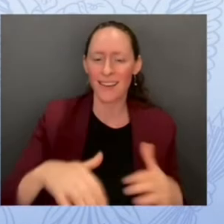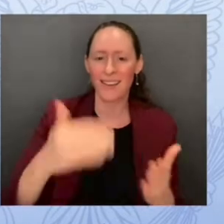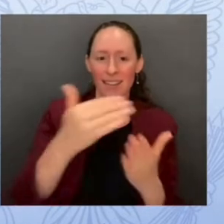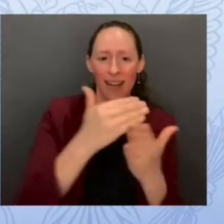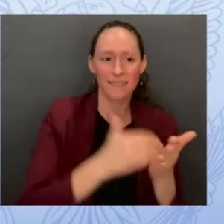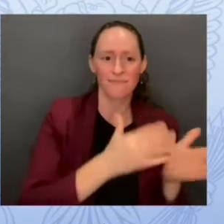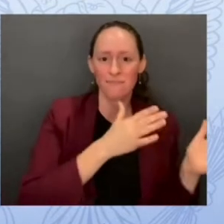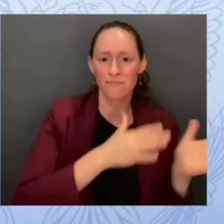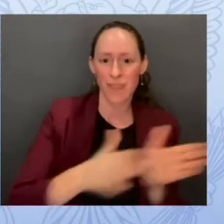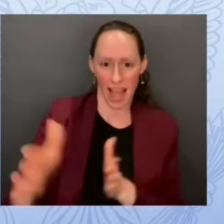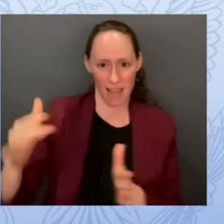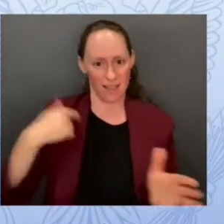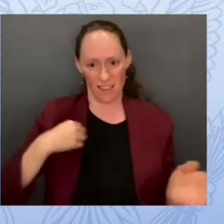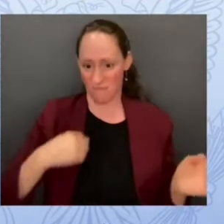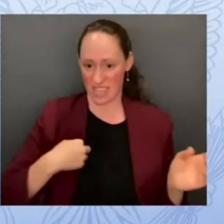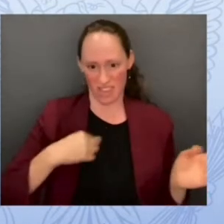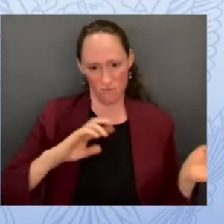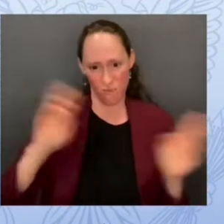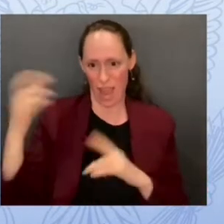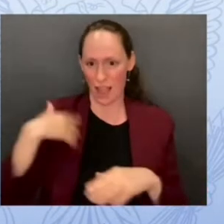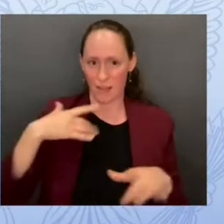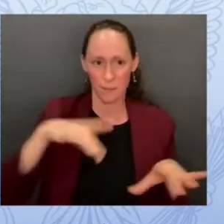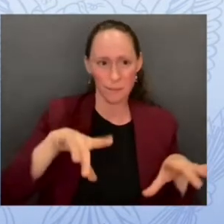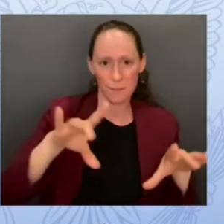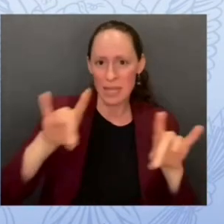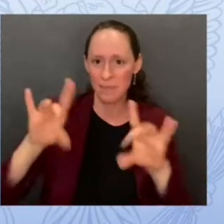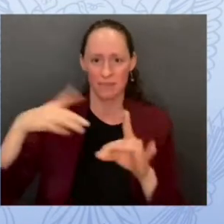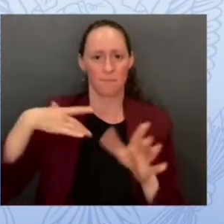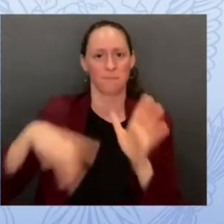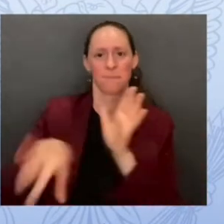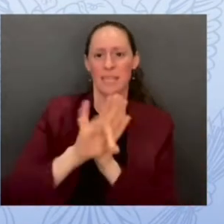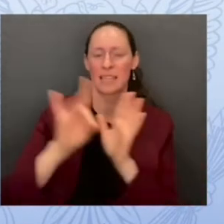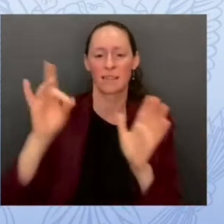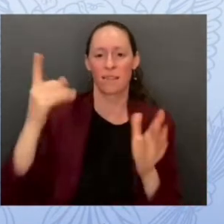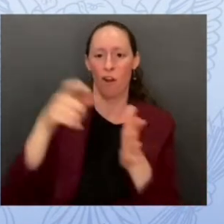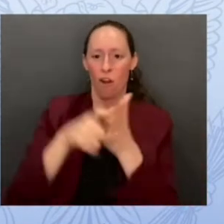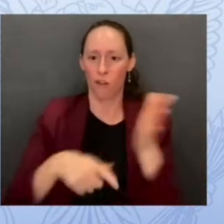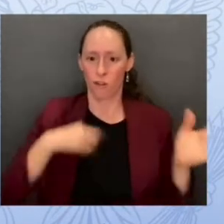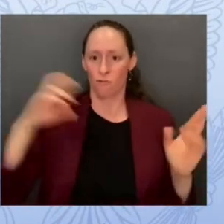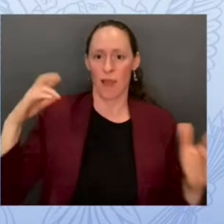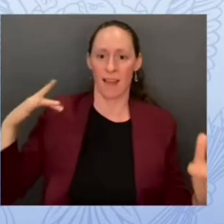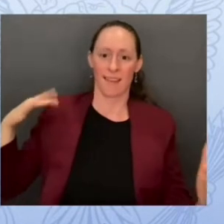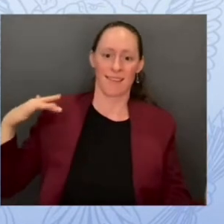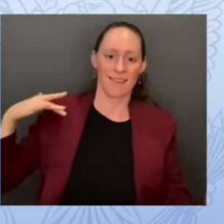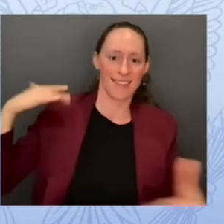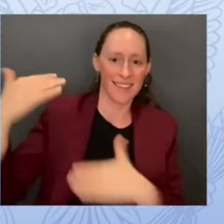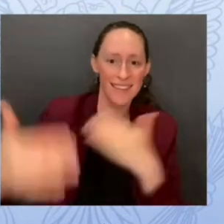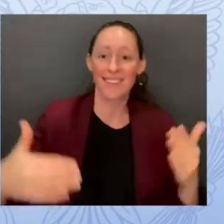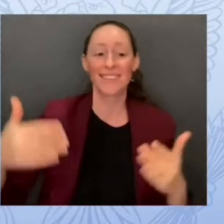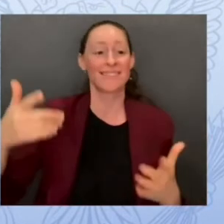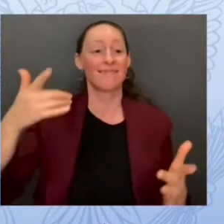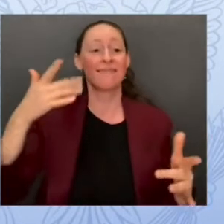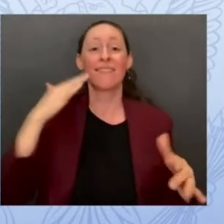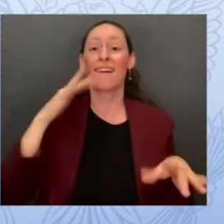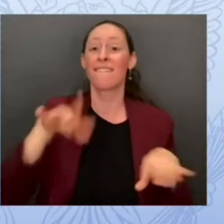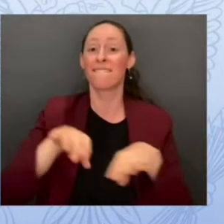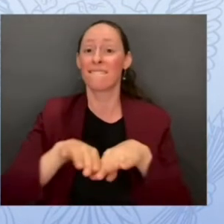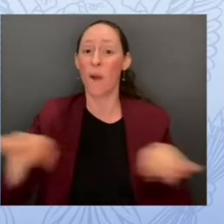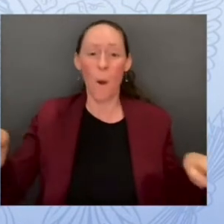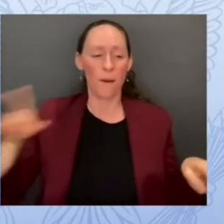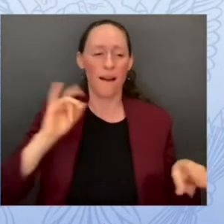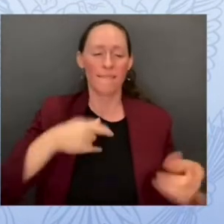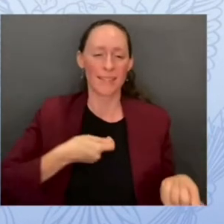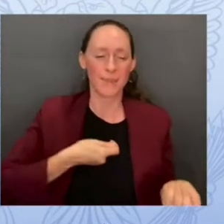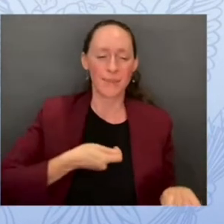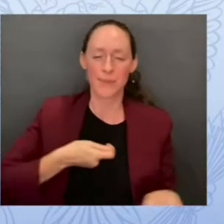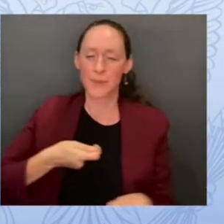the linoleum floors as you all walk into the schools you know they're just wax they never looked like that again after the first day